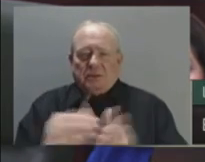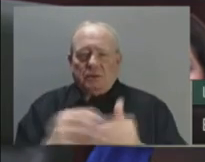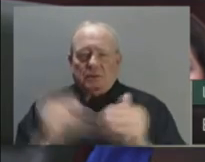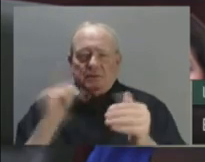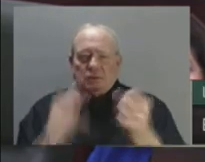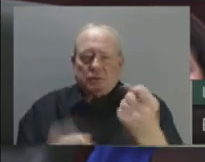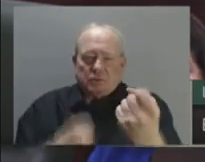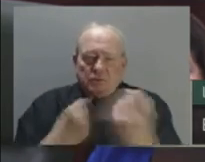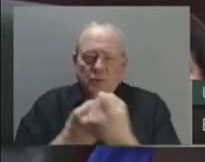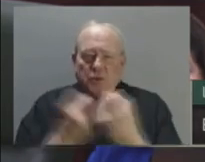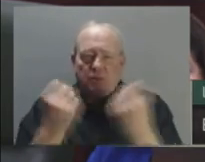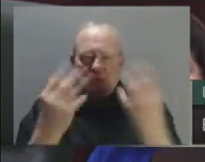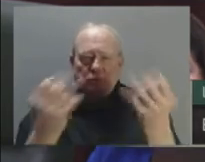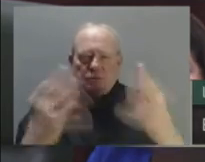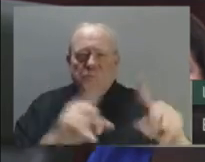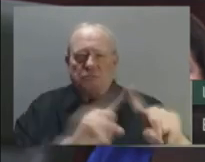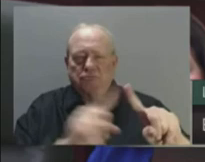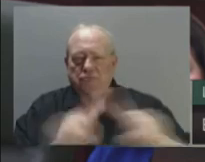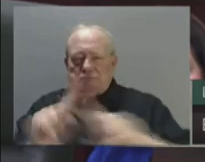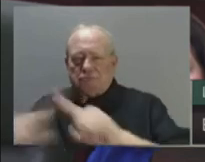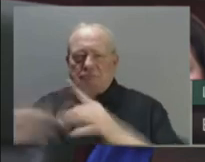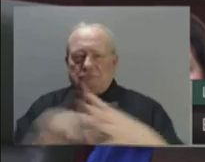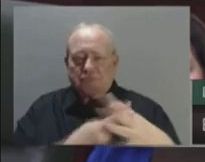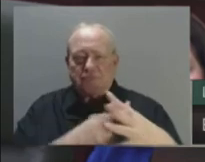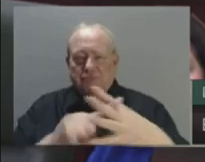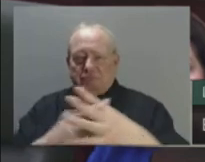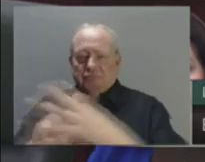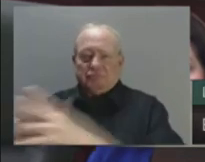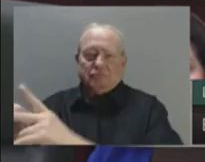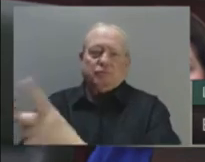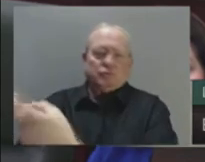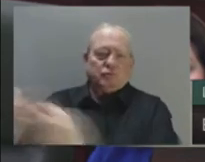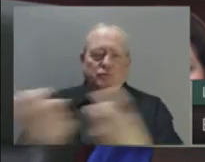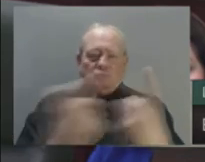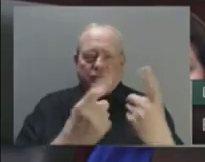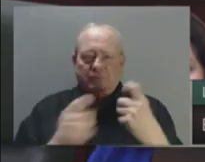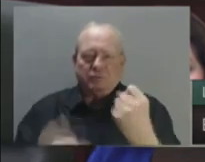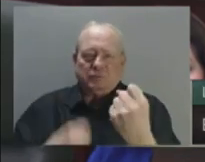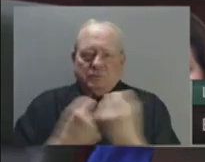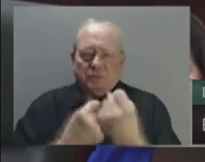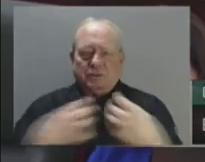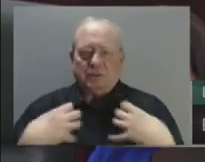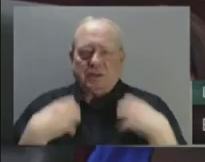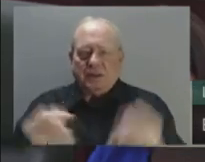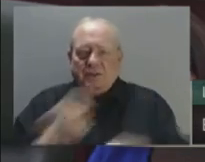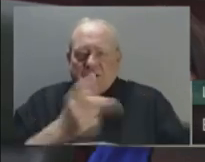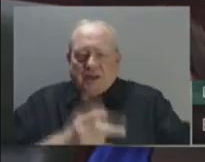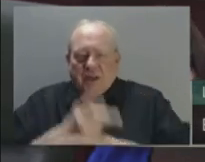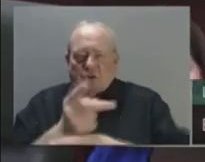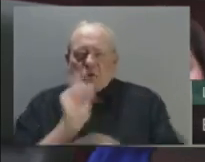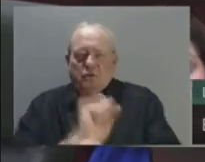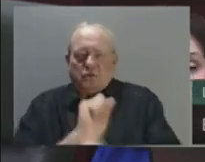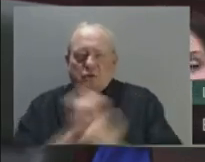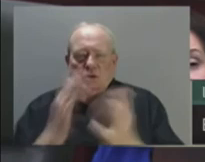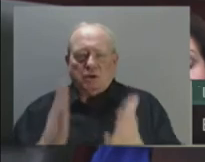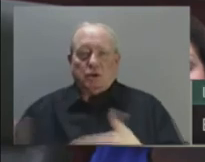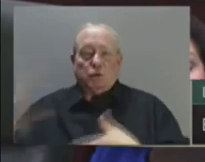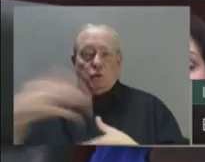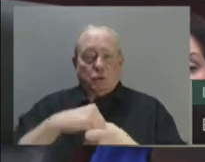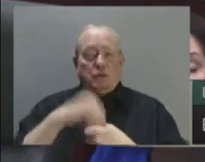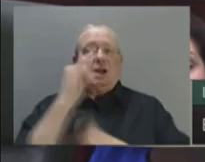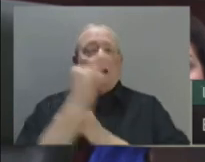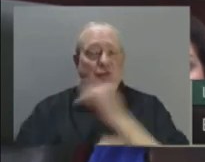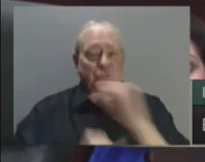including the targeted recruitment of internationally trained workers and nurses. This budget provides funding to